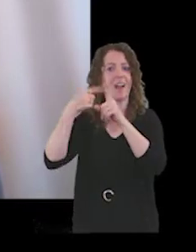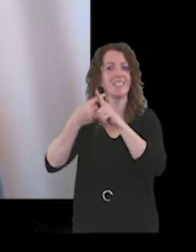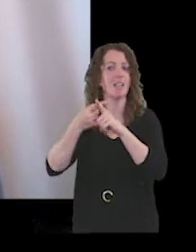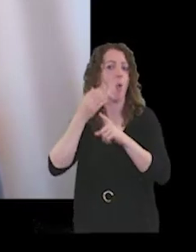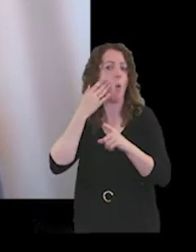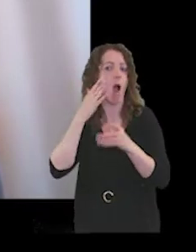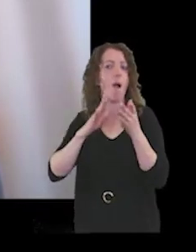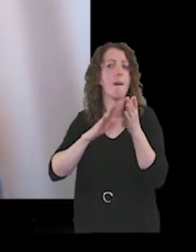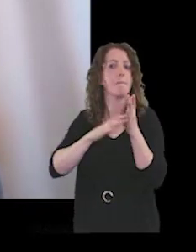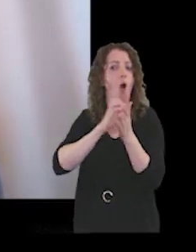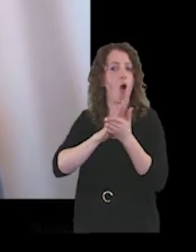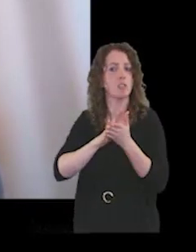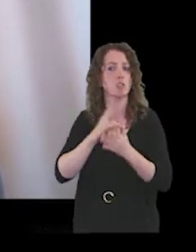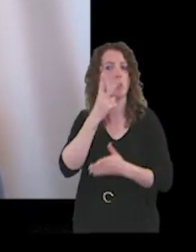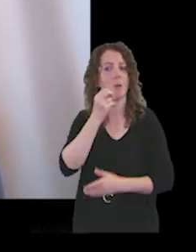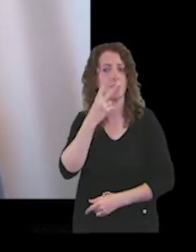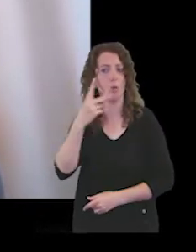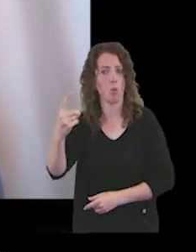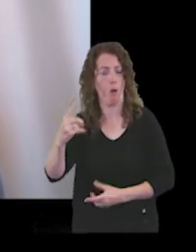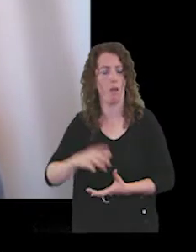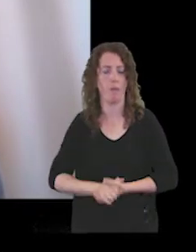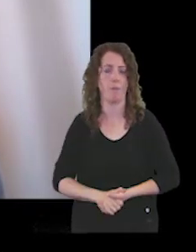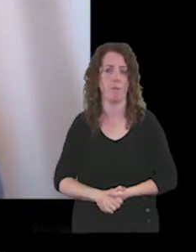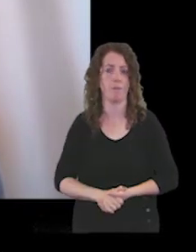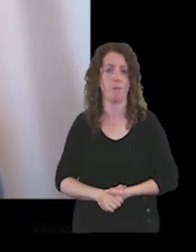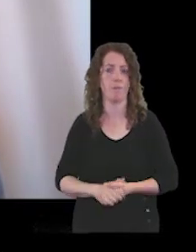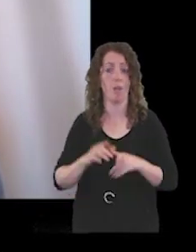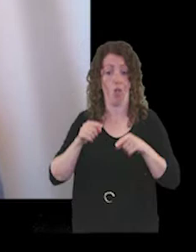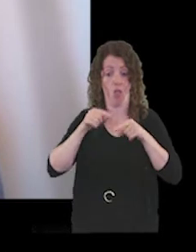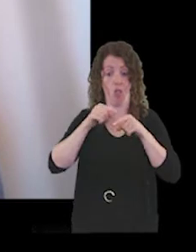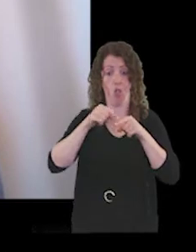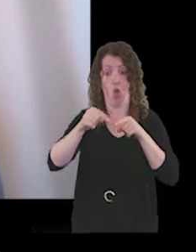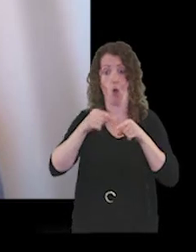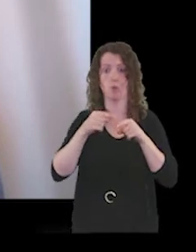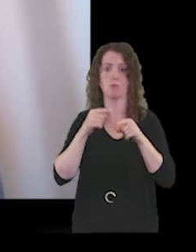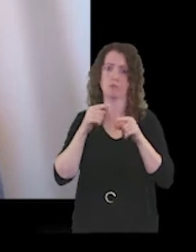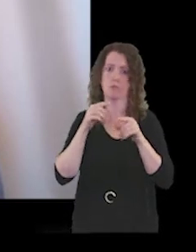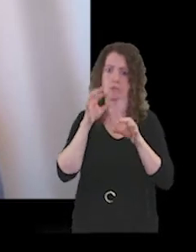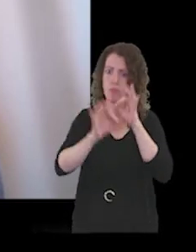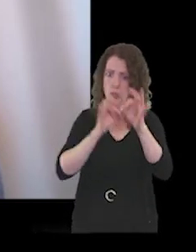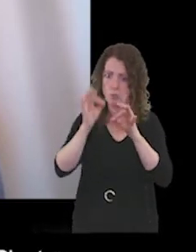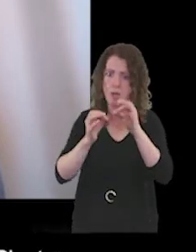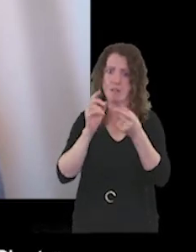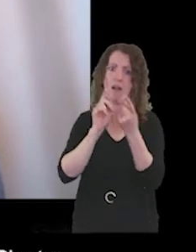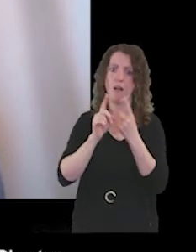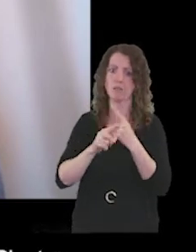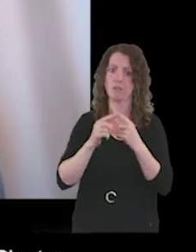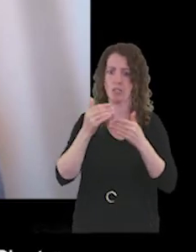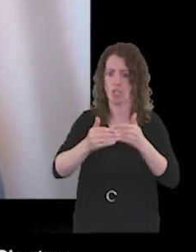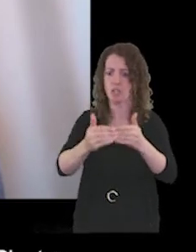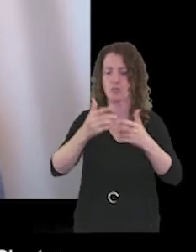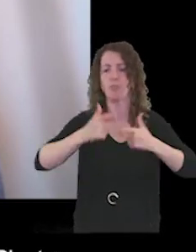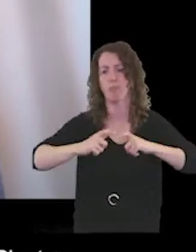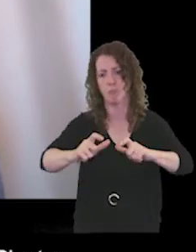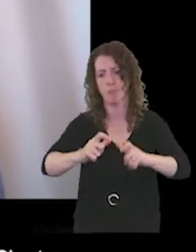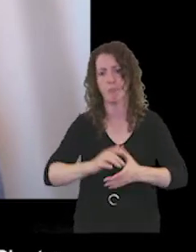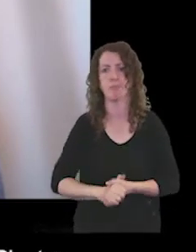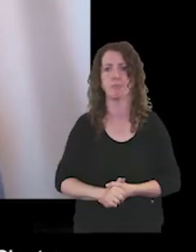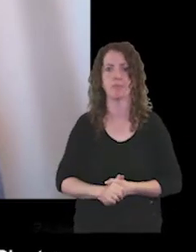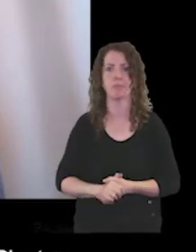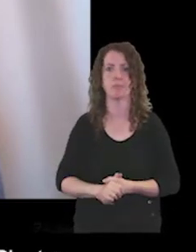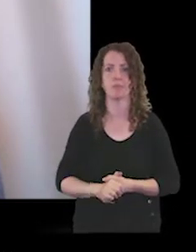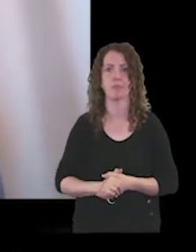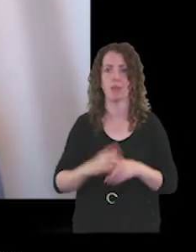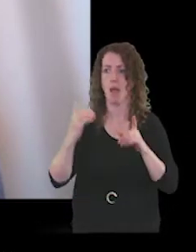2021 and those question and answer sessions continued. A meet the non-executive directors